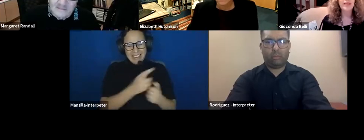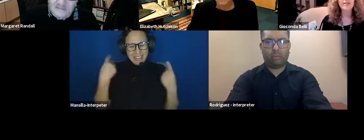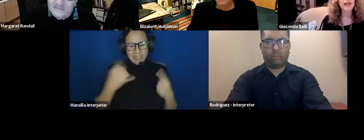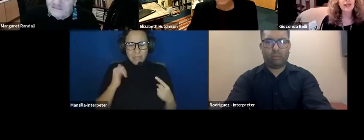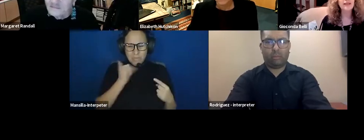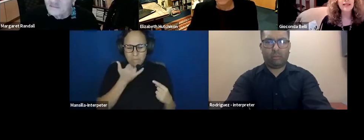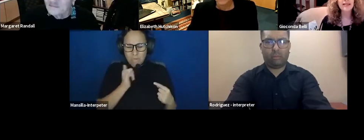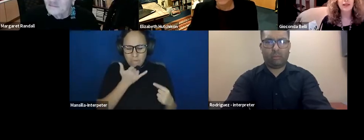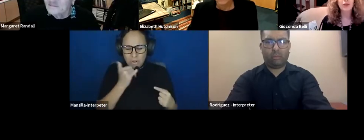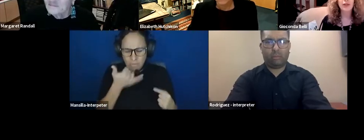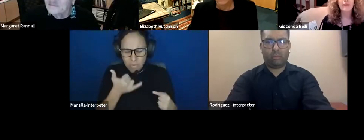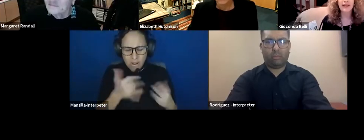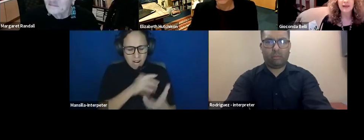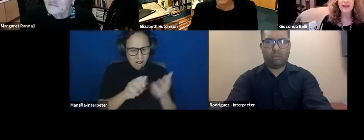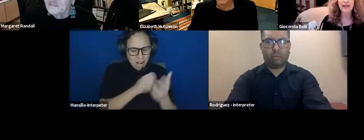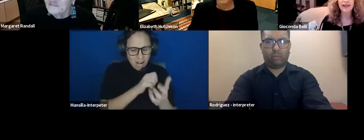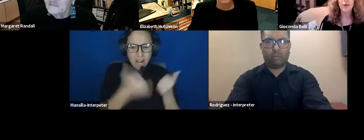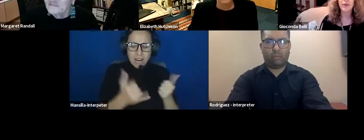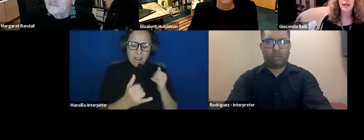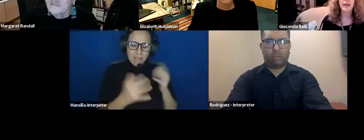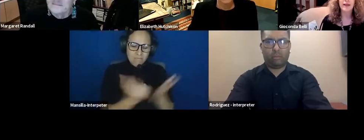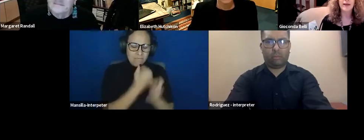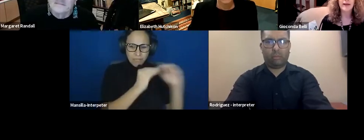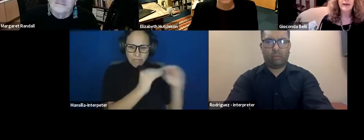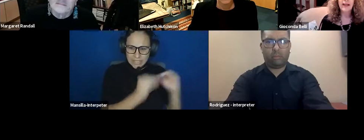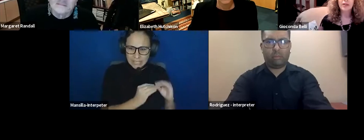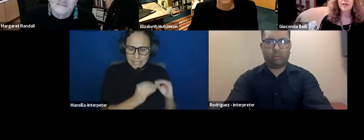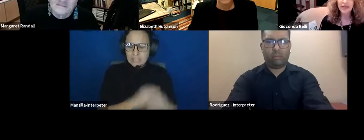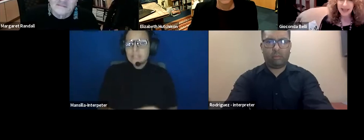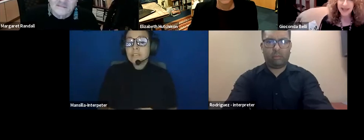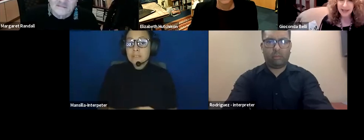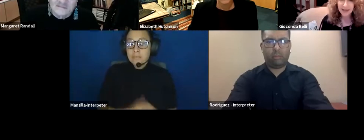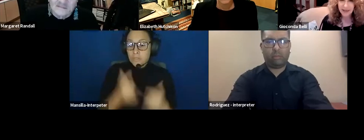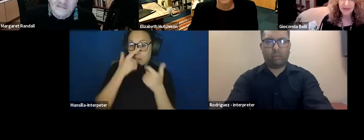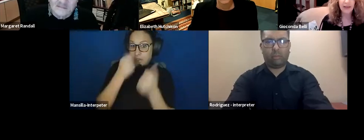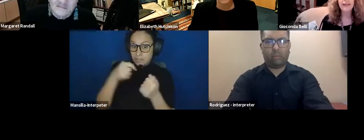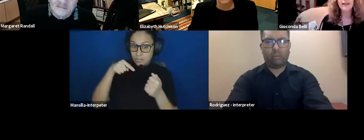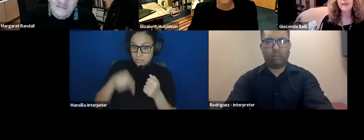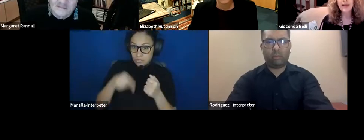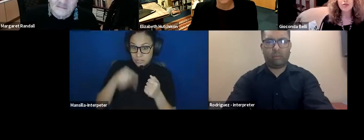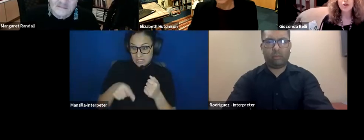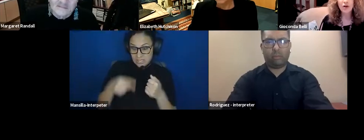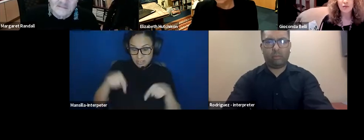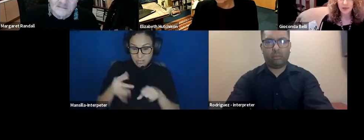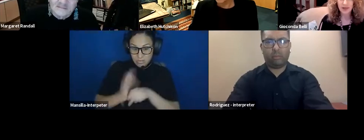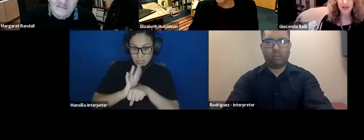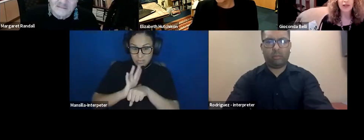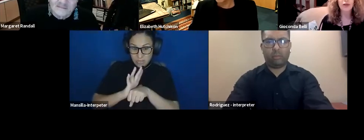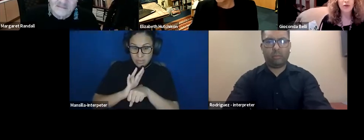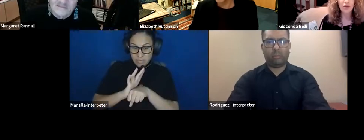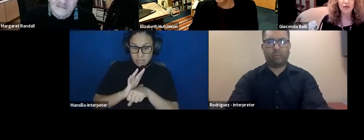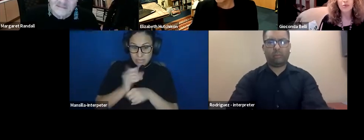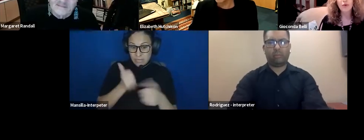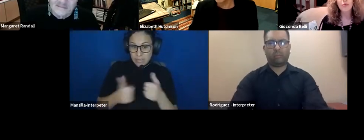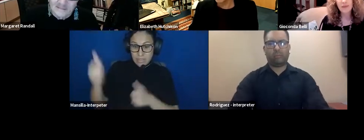it's very interesting that during the pandemic, the heads of state that did the best jobs